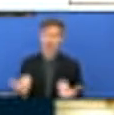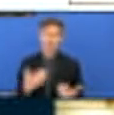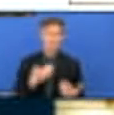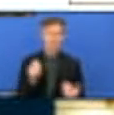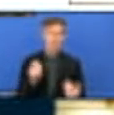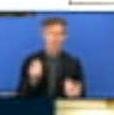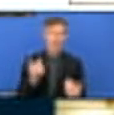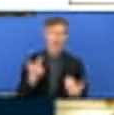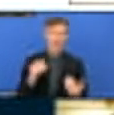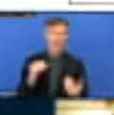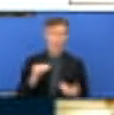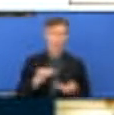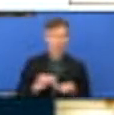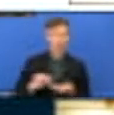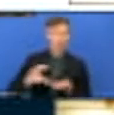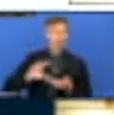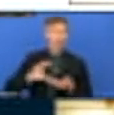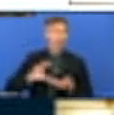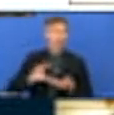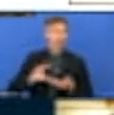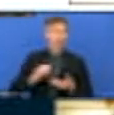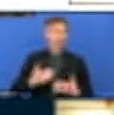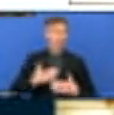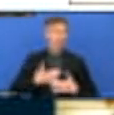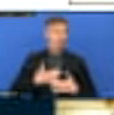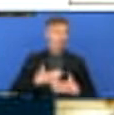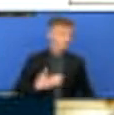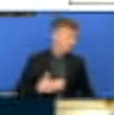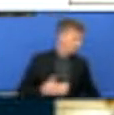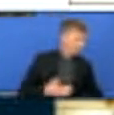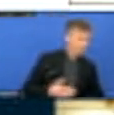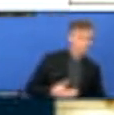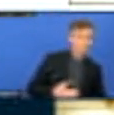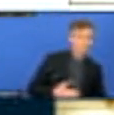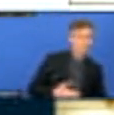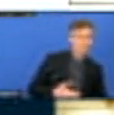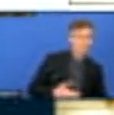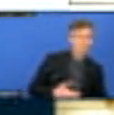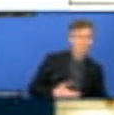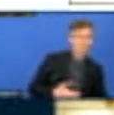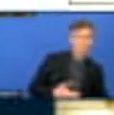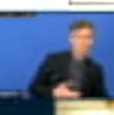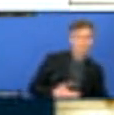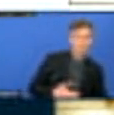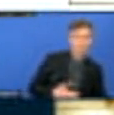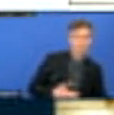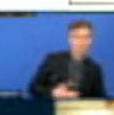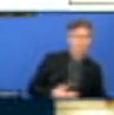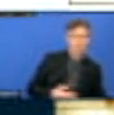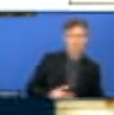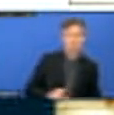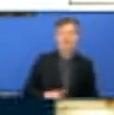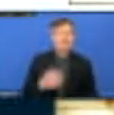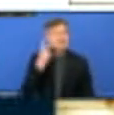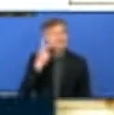implementing SDGs as we report. Because central government is a duty to